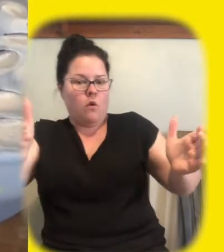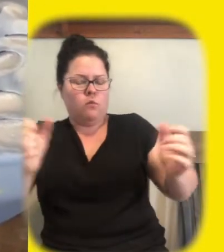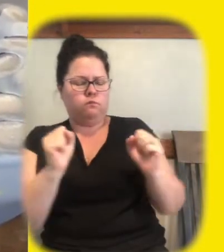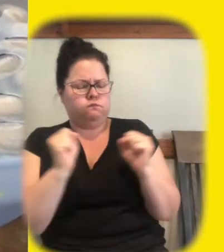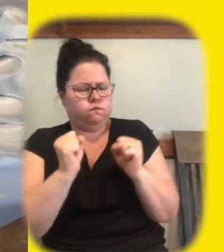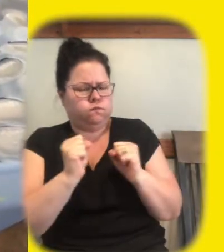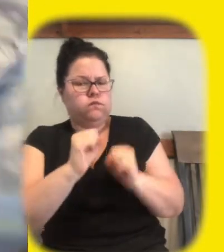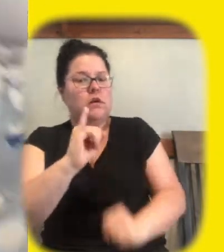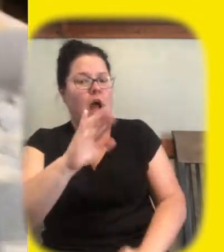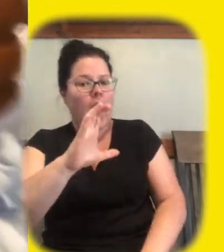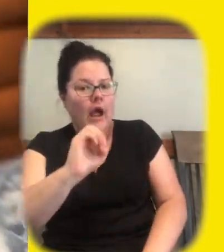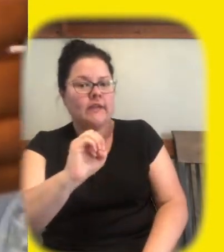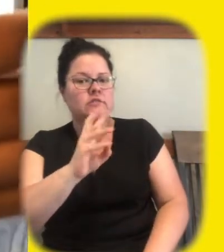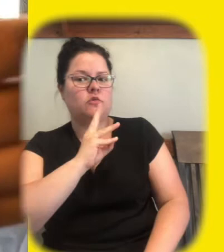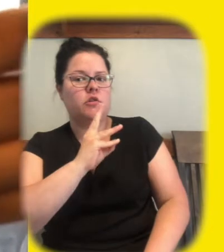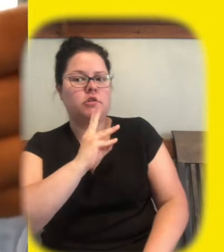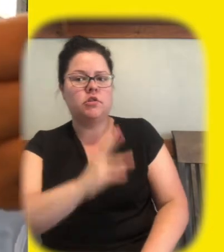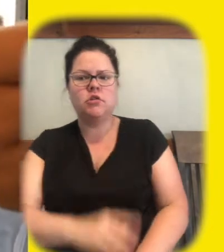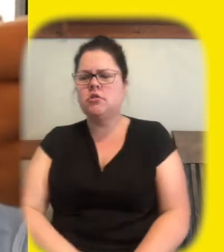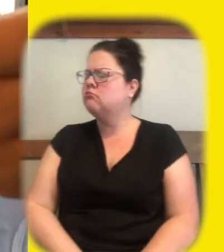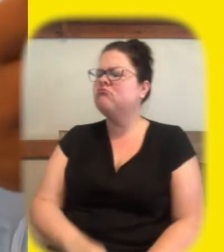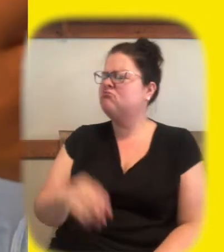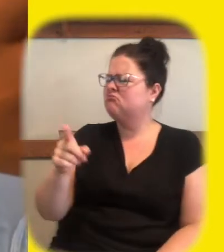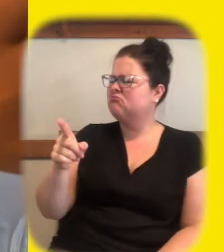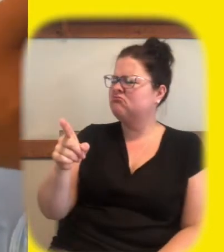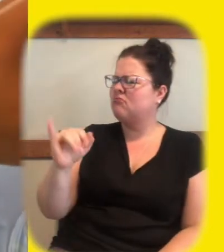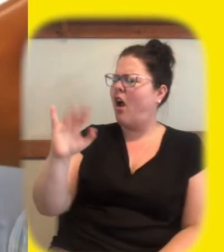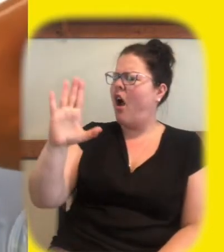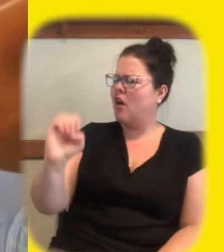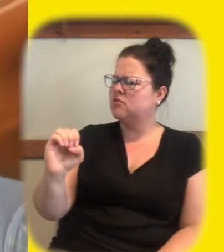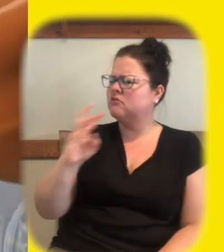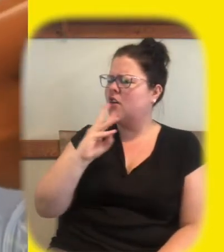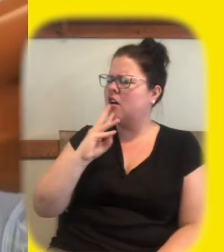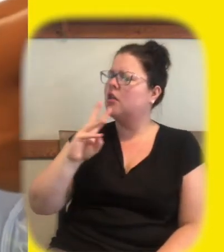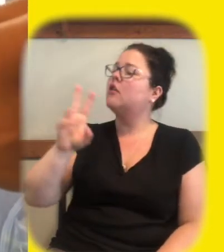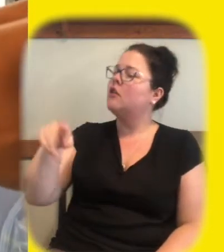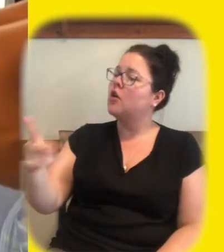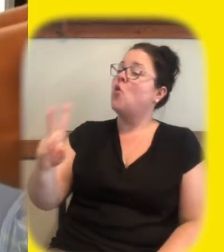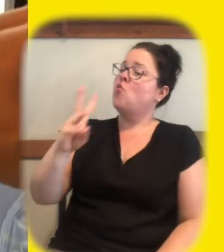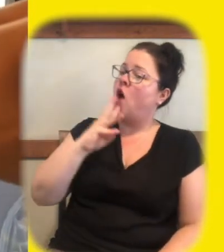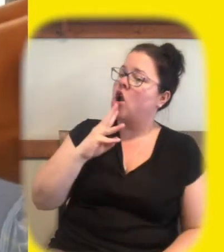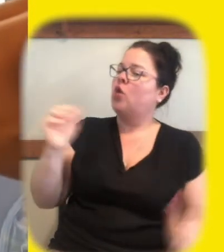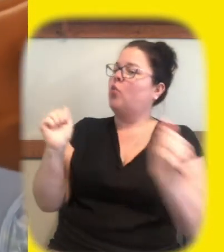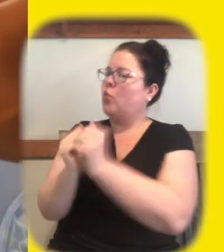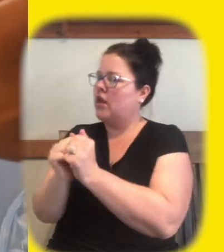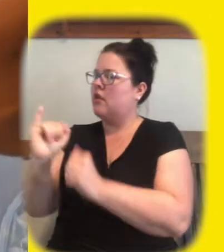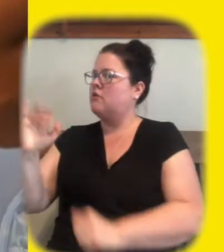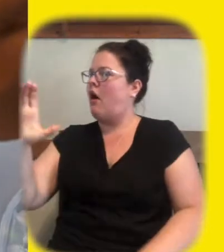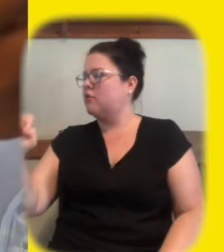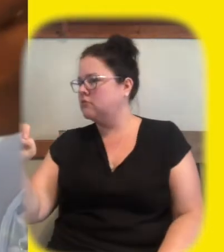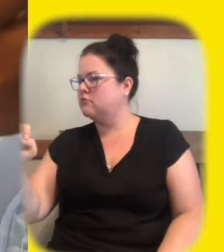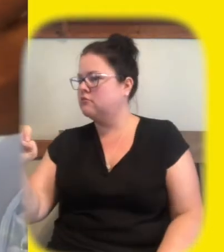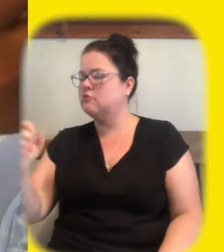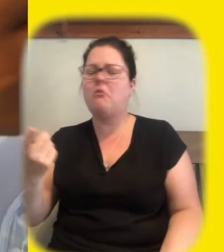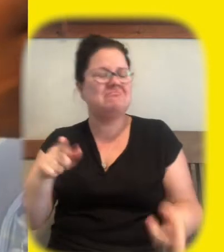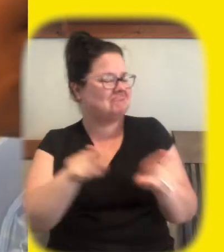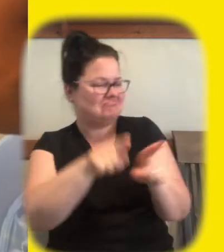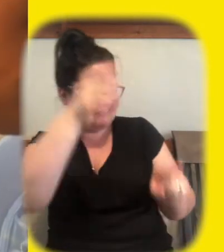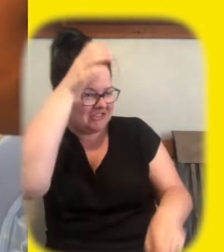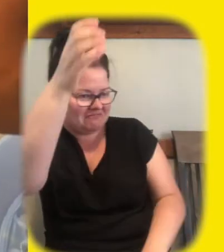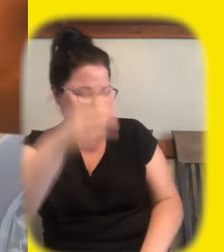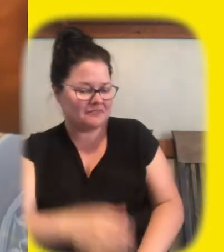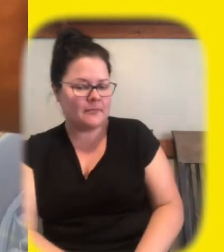ice water not ice water water with ice oh yeah well that's ice water